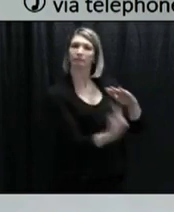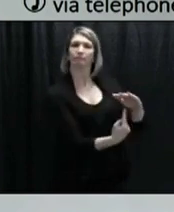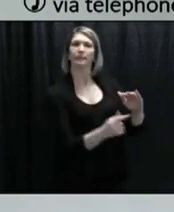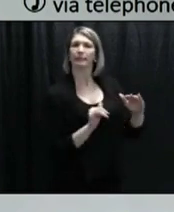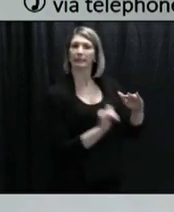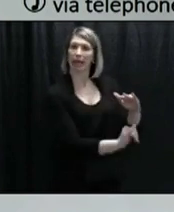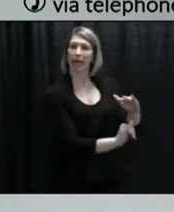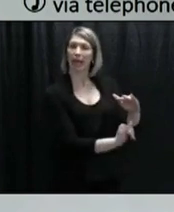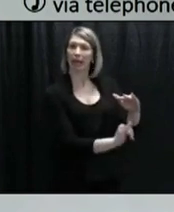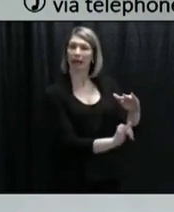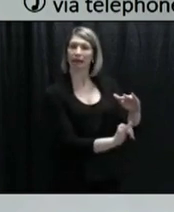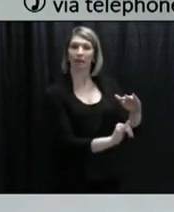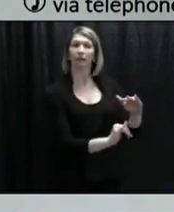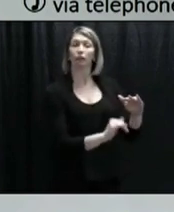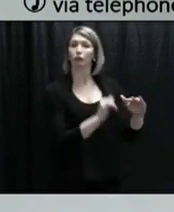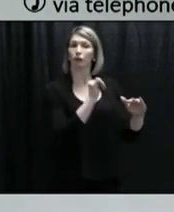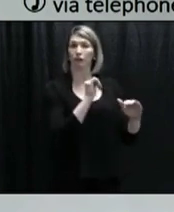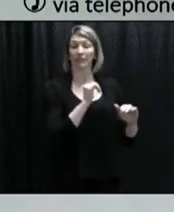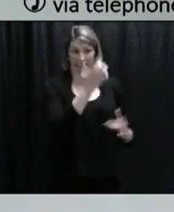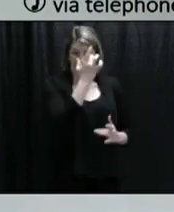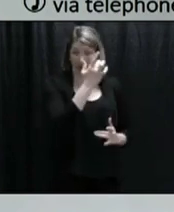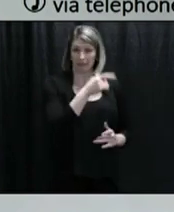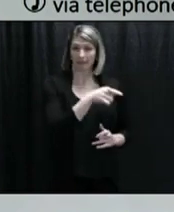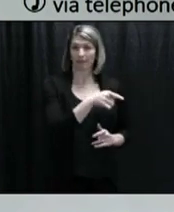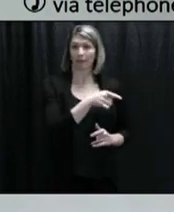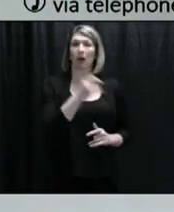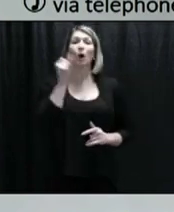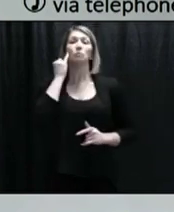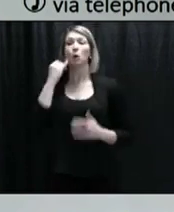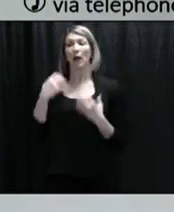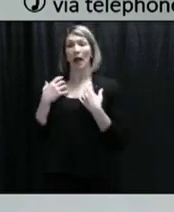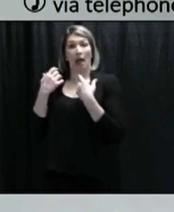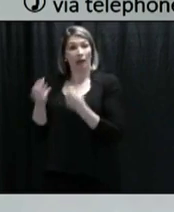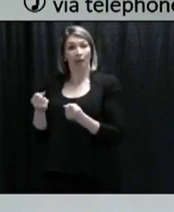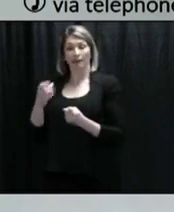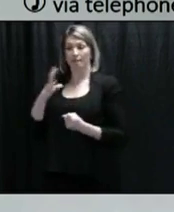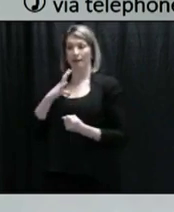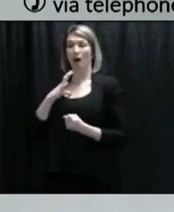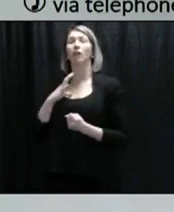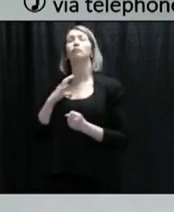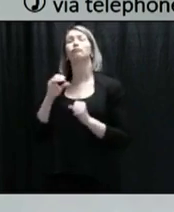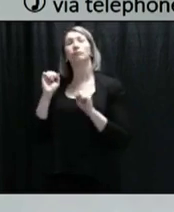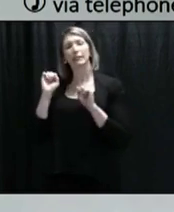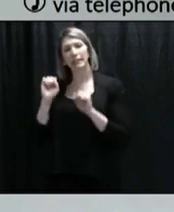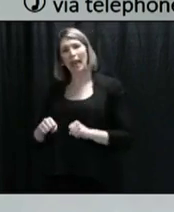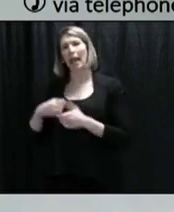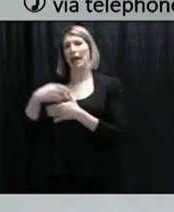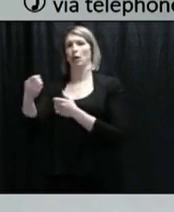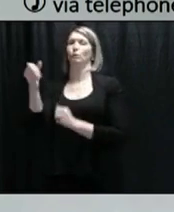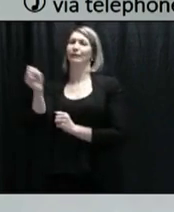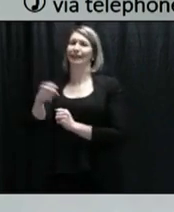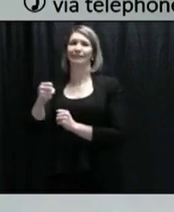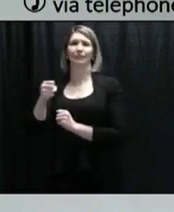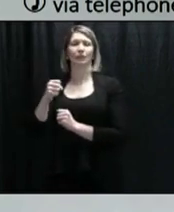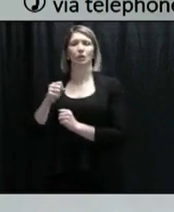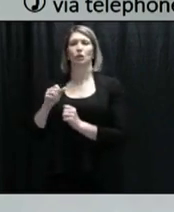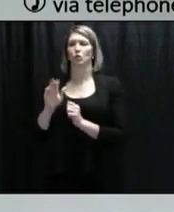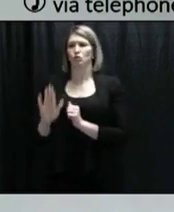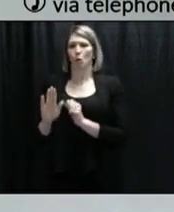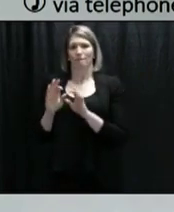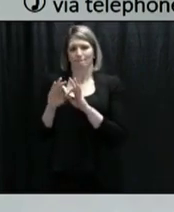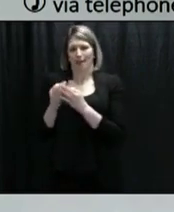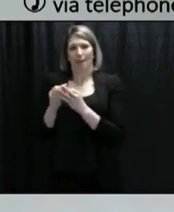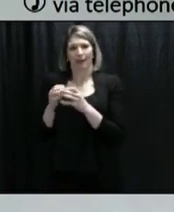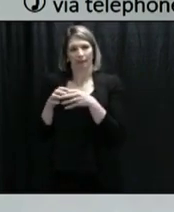by yourself, or if you're going with your child, trying to maintain social distancing within your family group, of course.